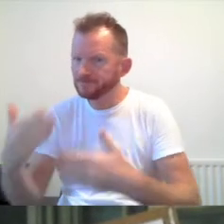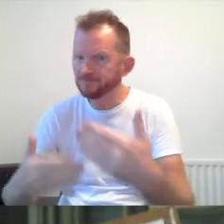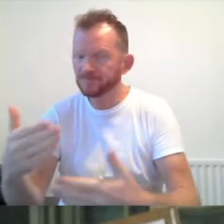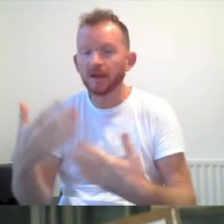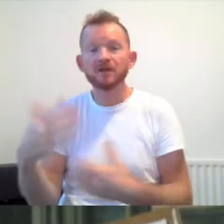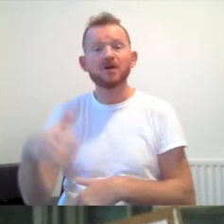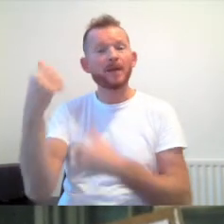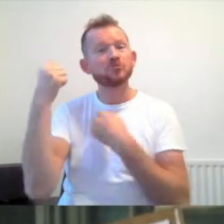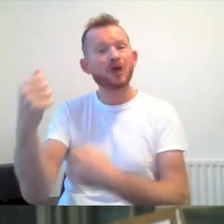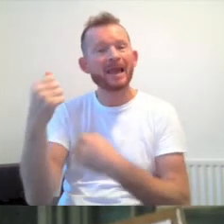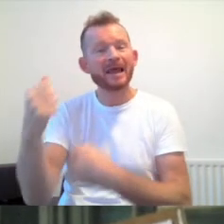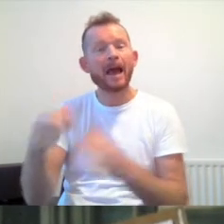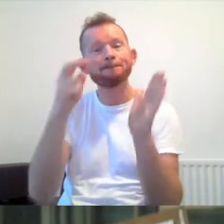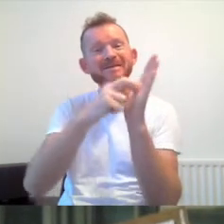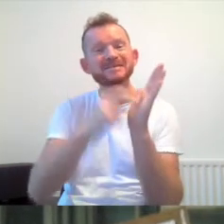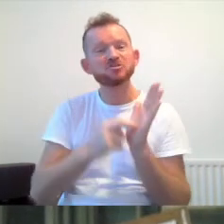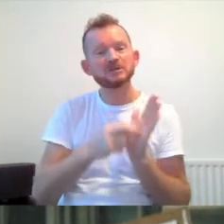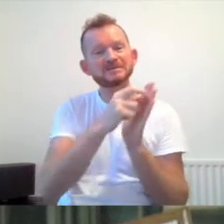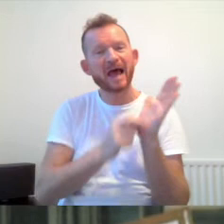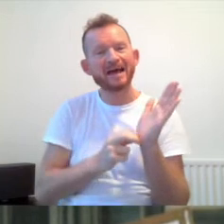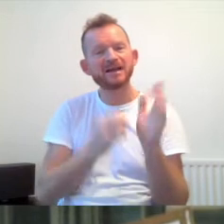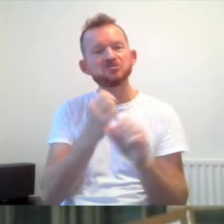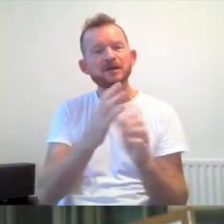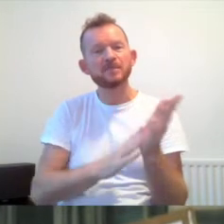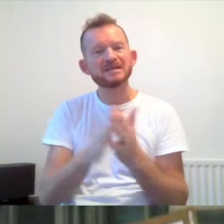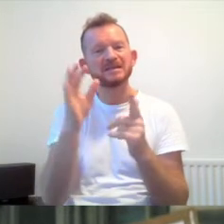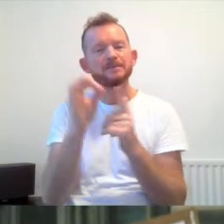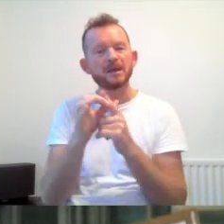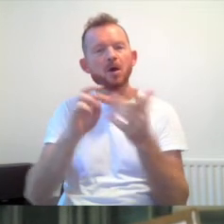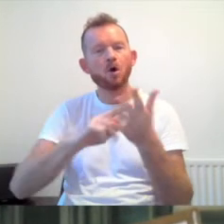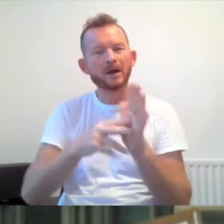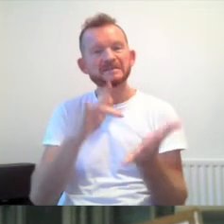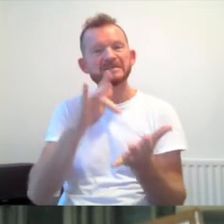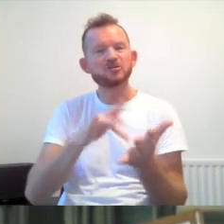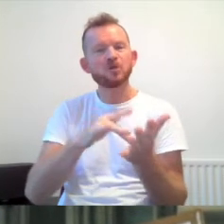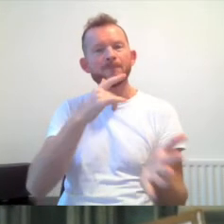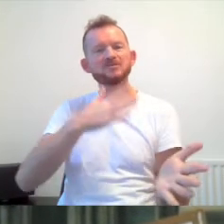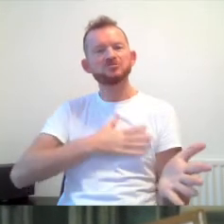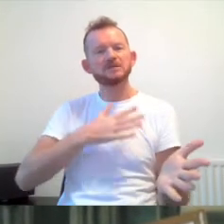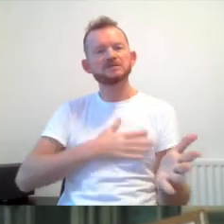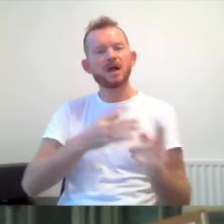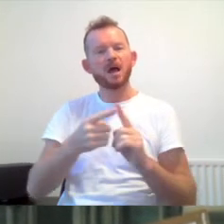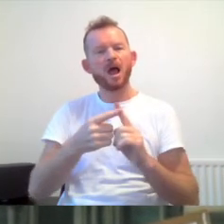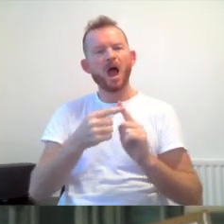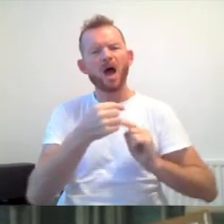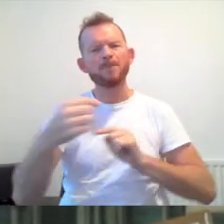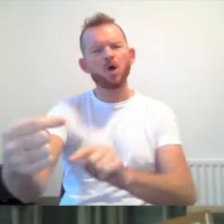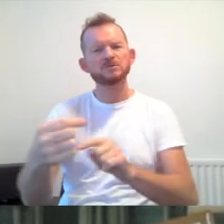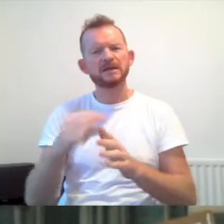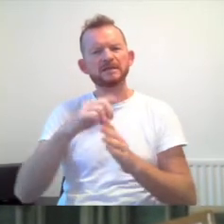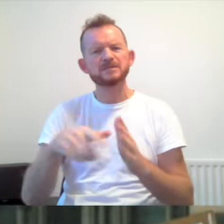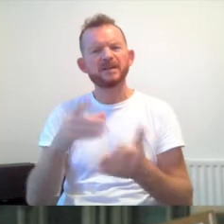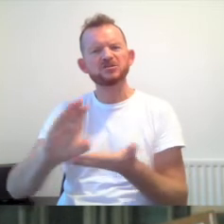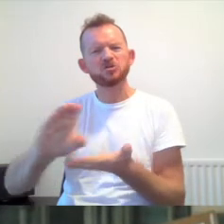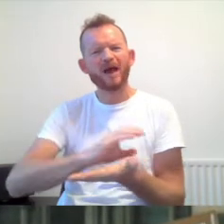rally and petition signing that GMCDP organised in central Manchester opposing the Disability Grants Bill, which